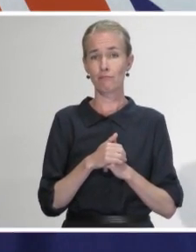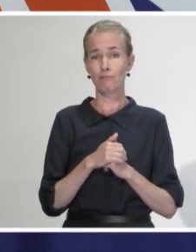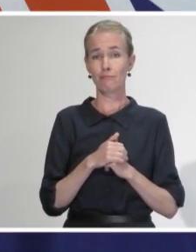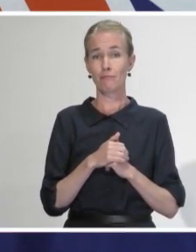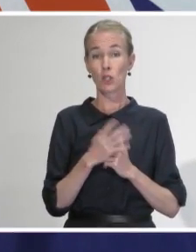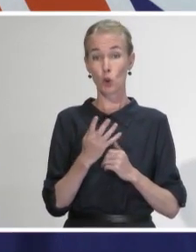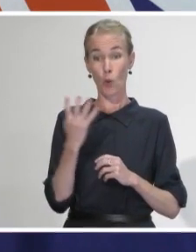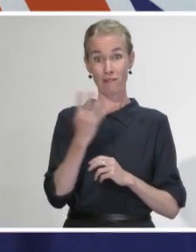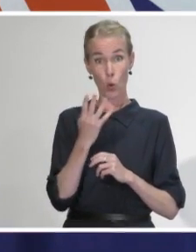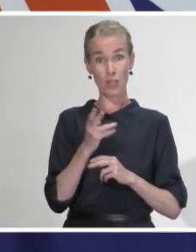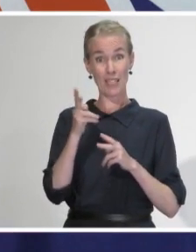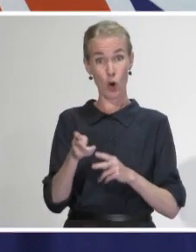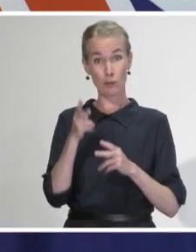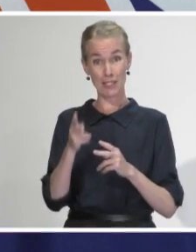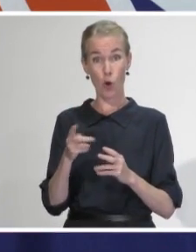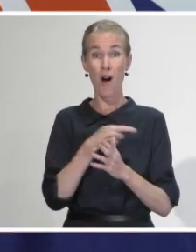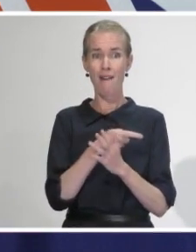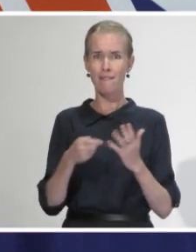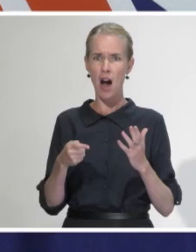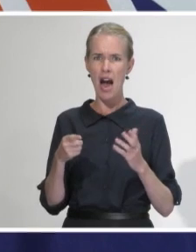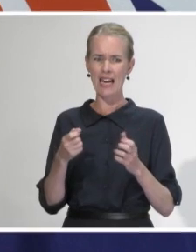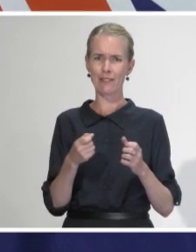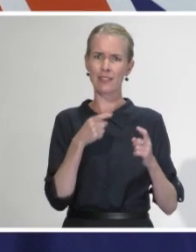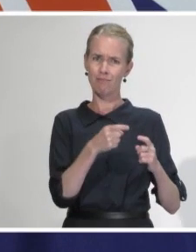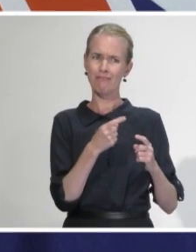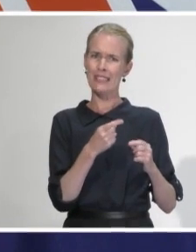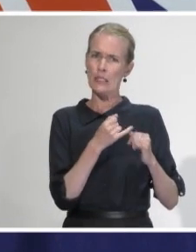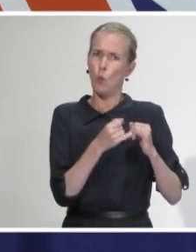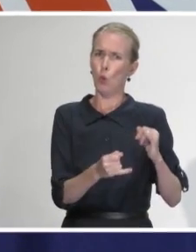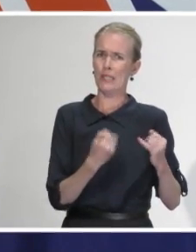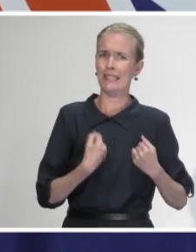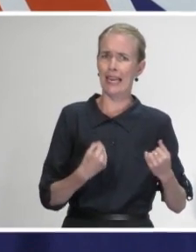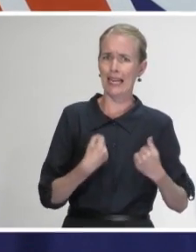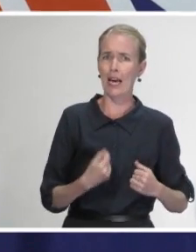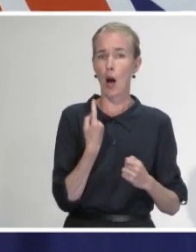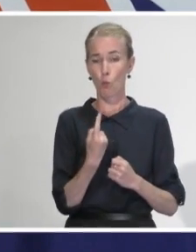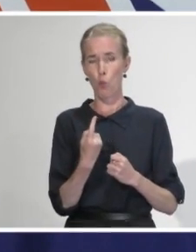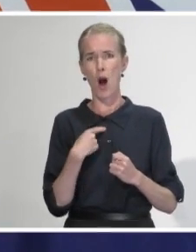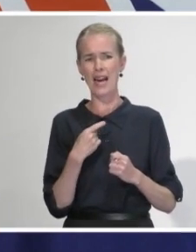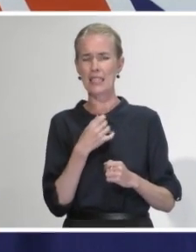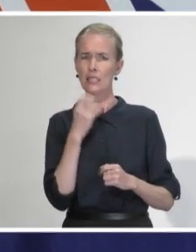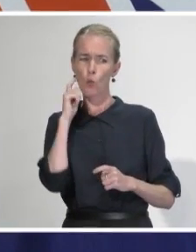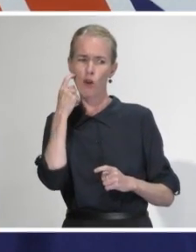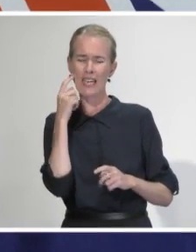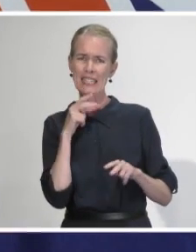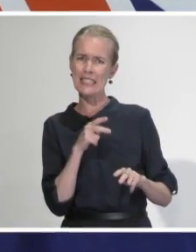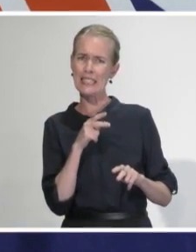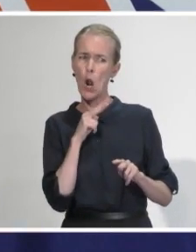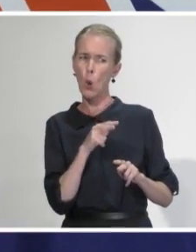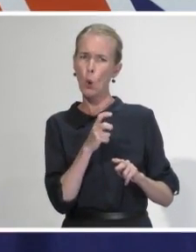ICU, one of whom is in a critical condition in Dunedin. For the cases we have information on,